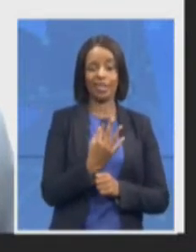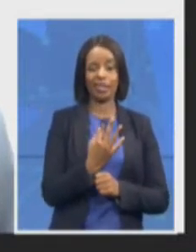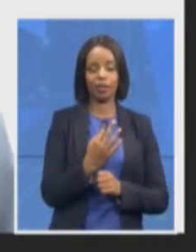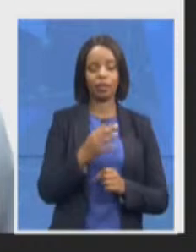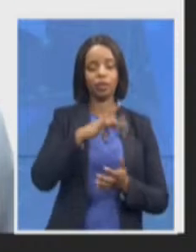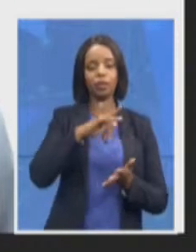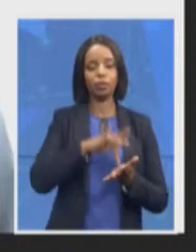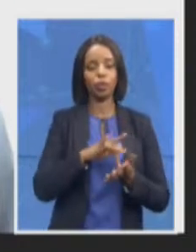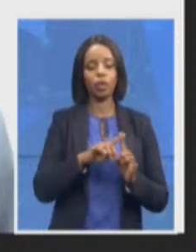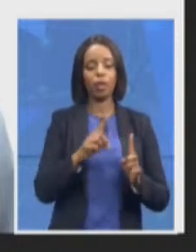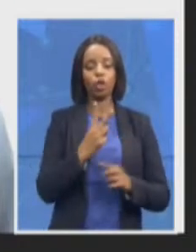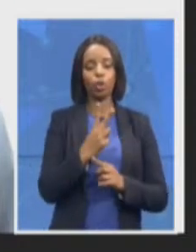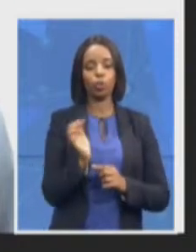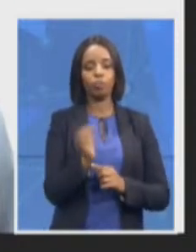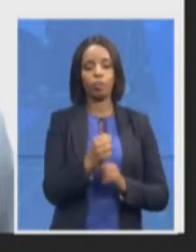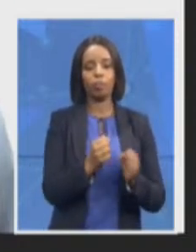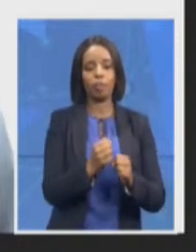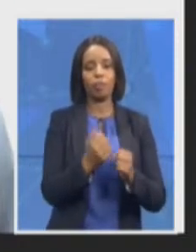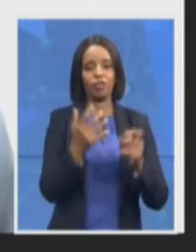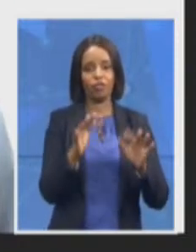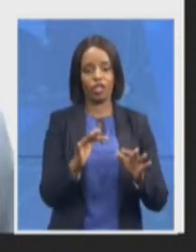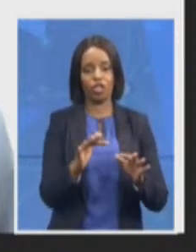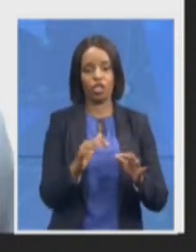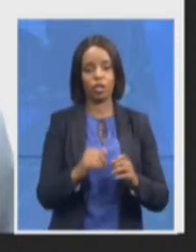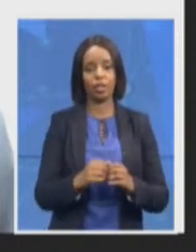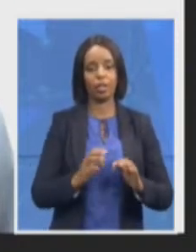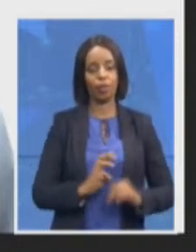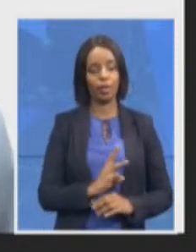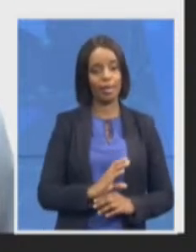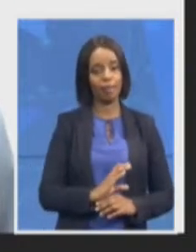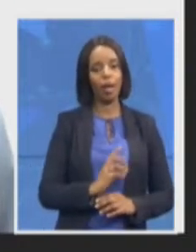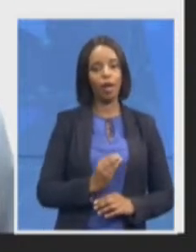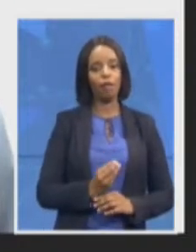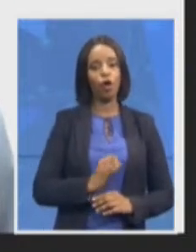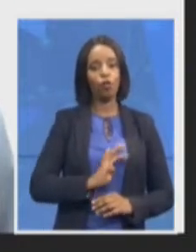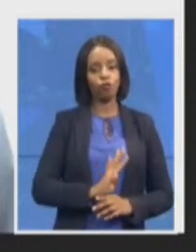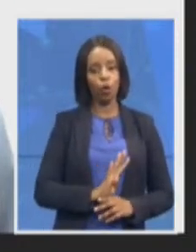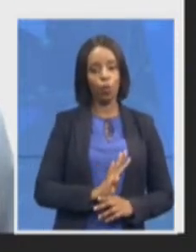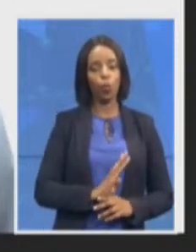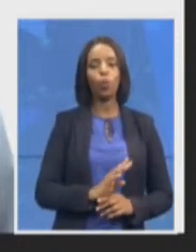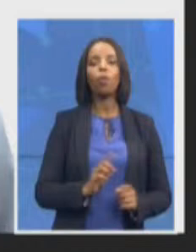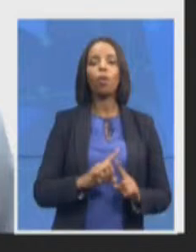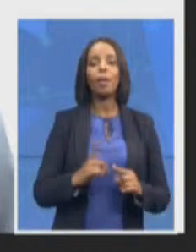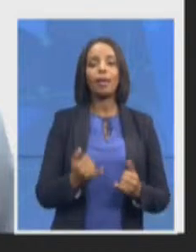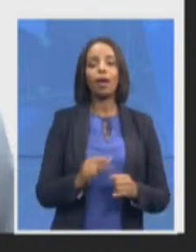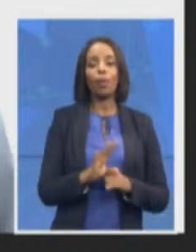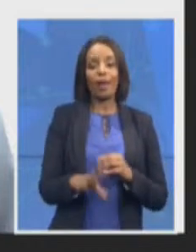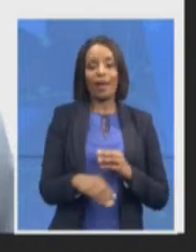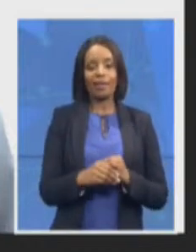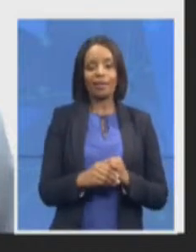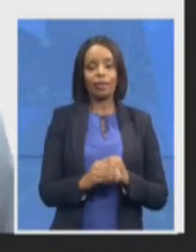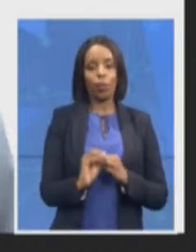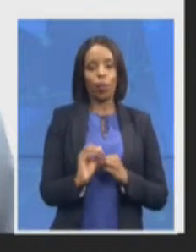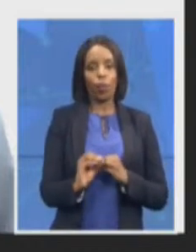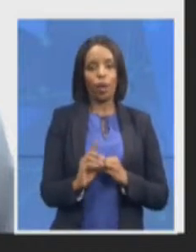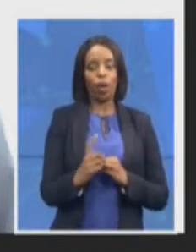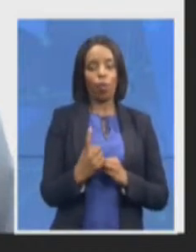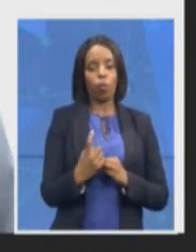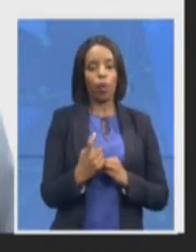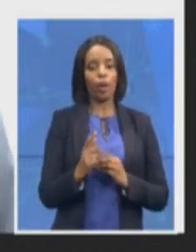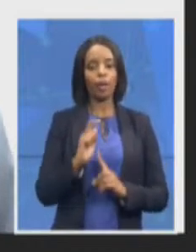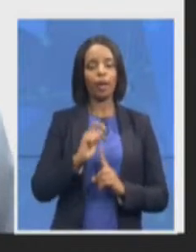posts three have been filled and we've got an additional one person appointed to our head office component